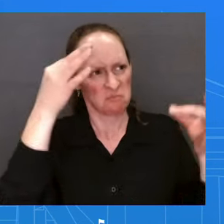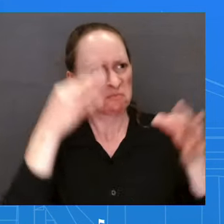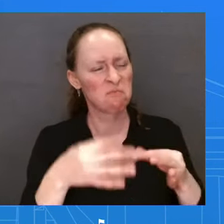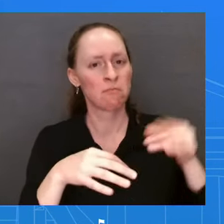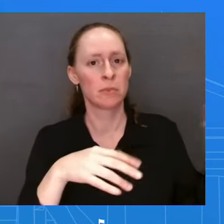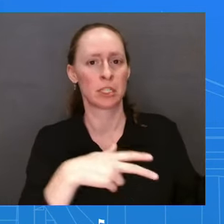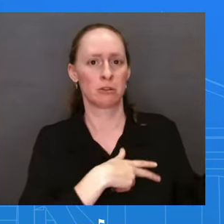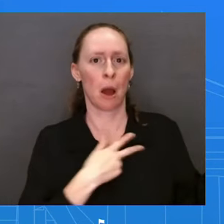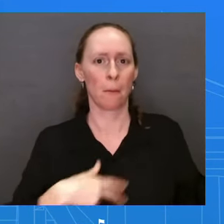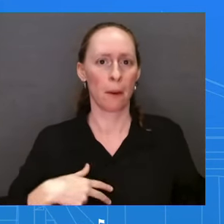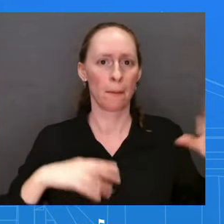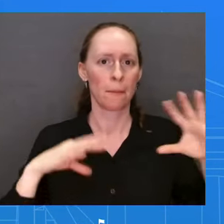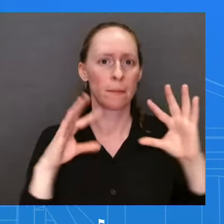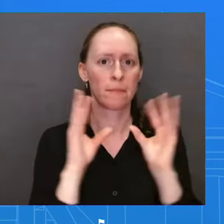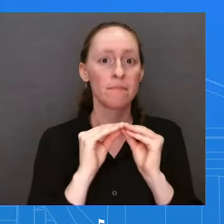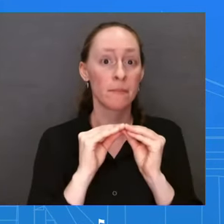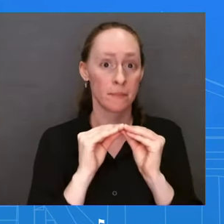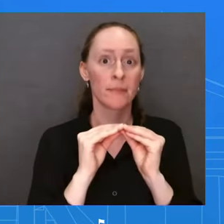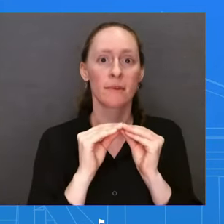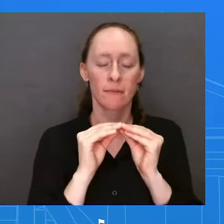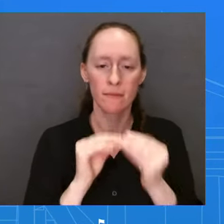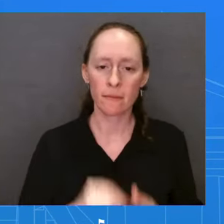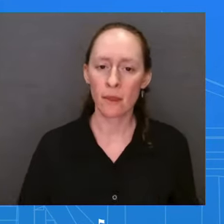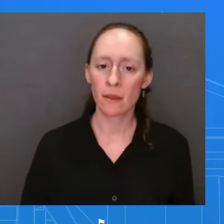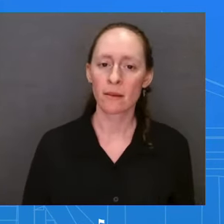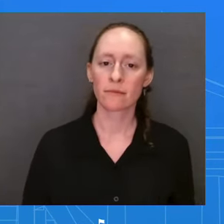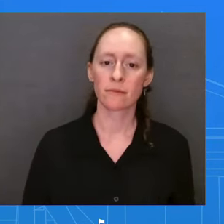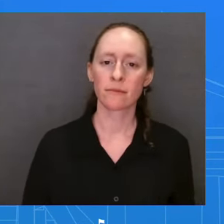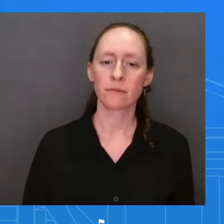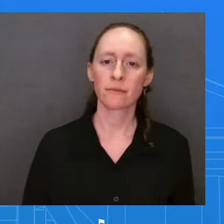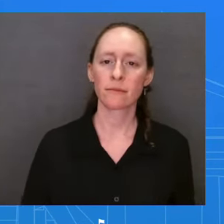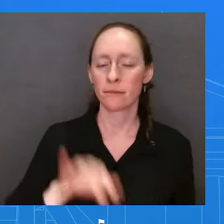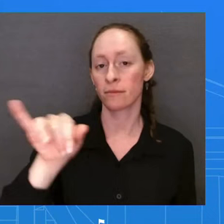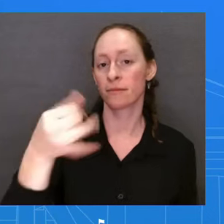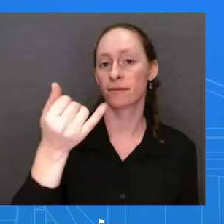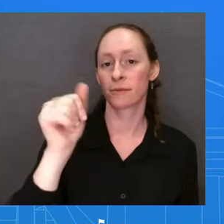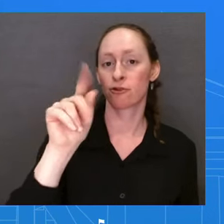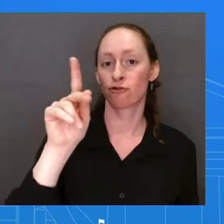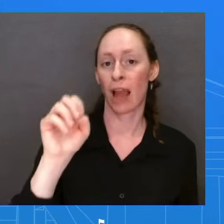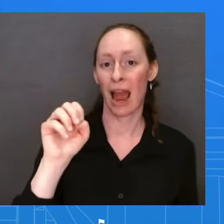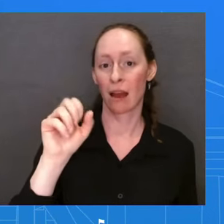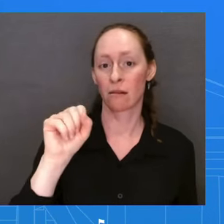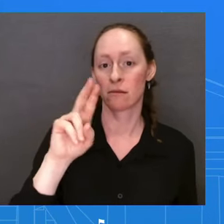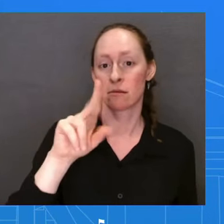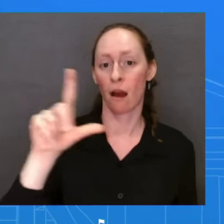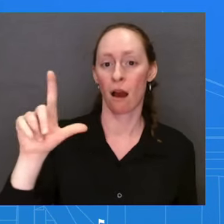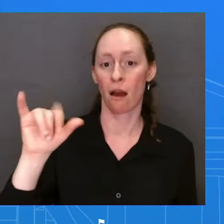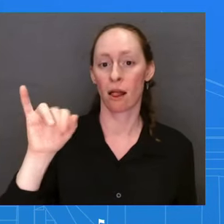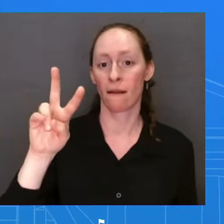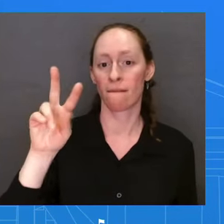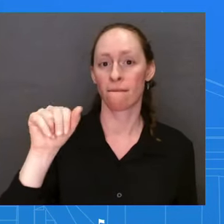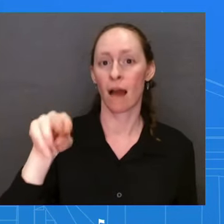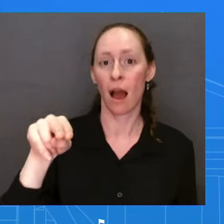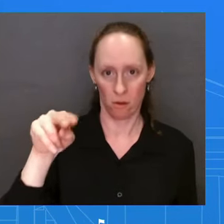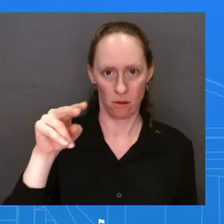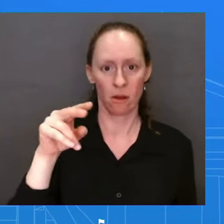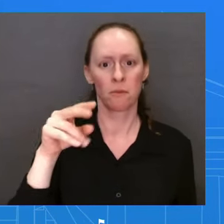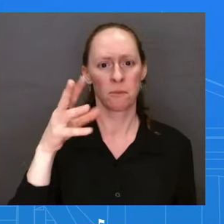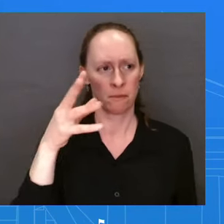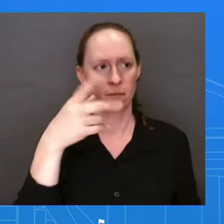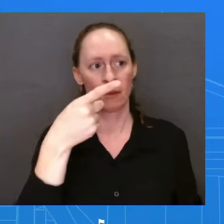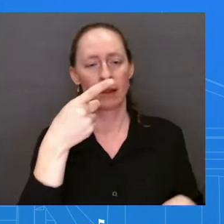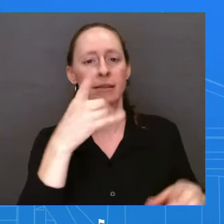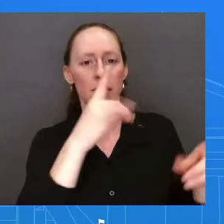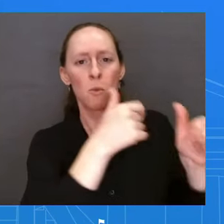National Security Advisor Jake Sullivan participated in that meeting virtually. And a senior director for Europe, Amanda Sloat, participated